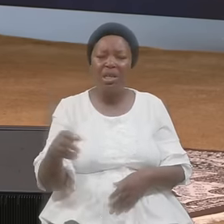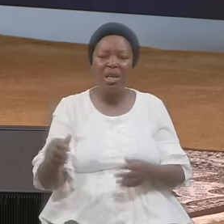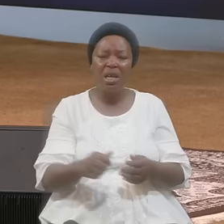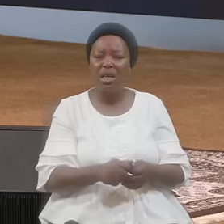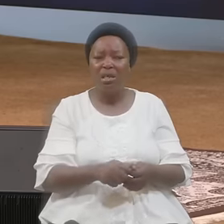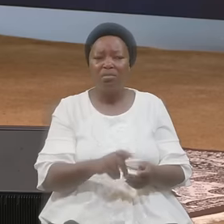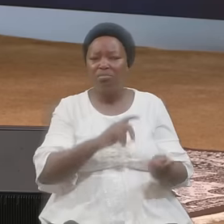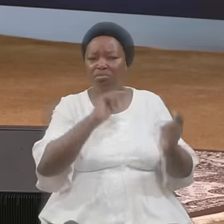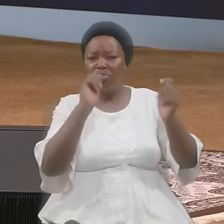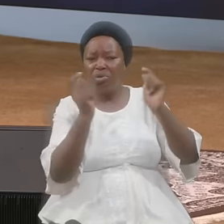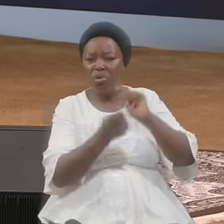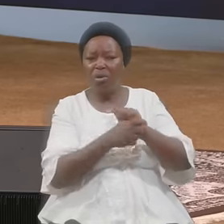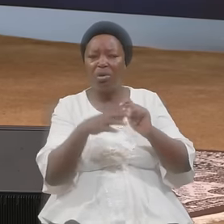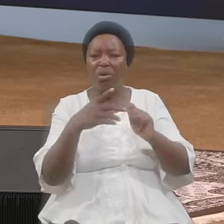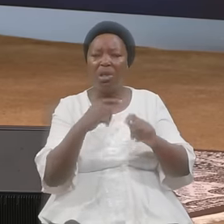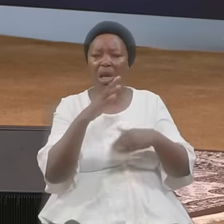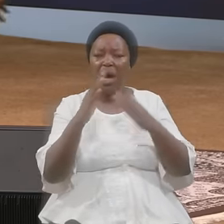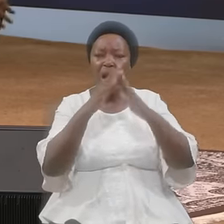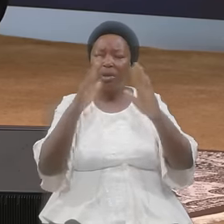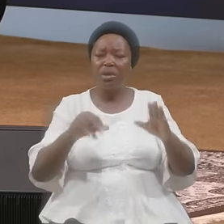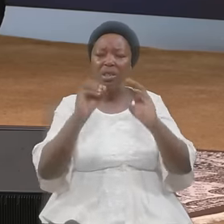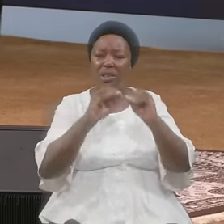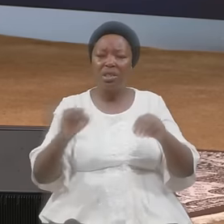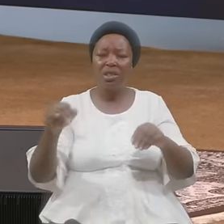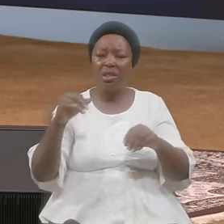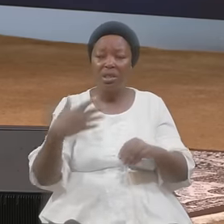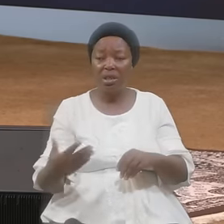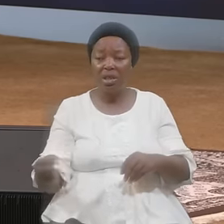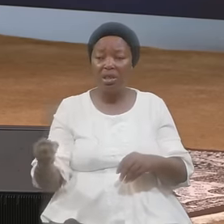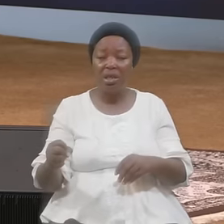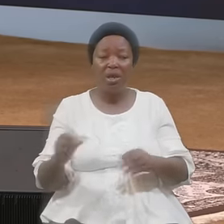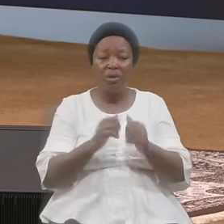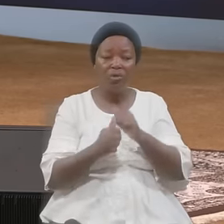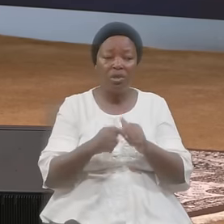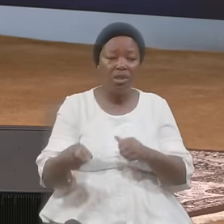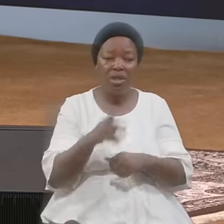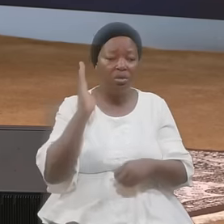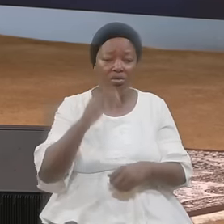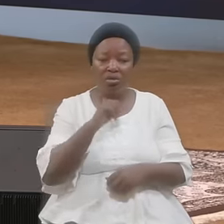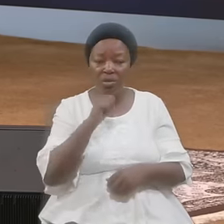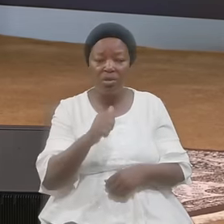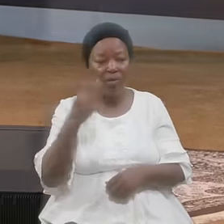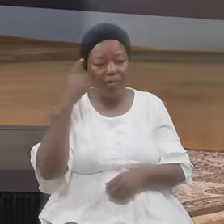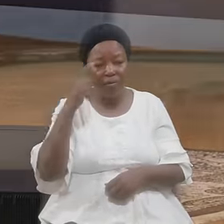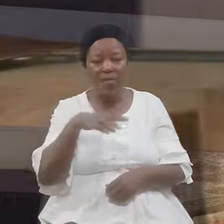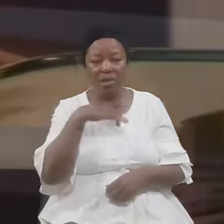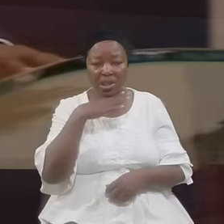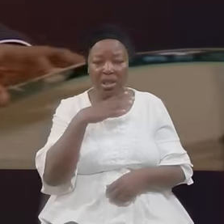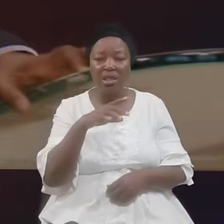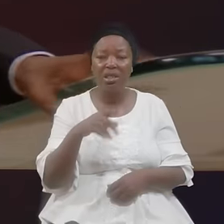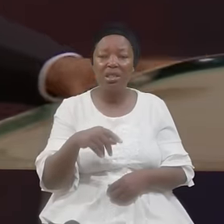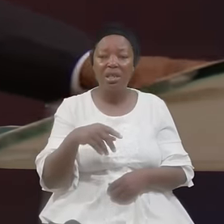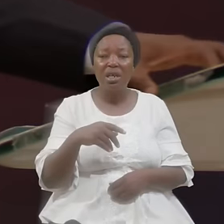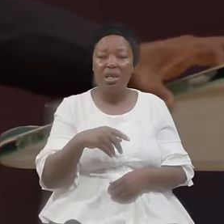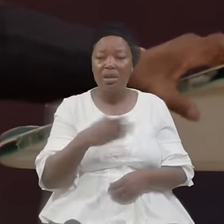Whole Houses Teaching Teaching Things Which They Ought Not Fulfill The Locals Sake